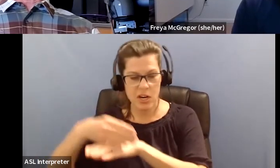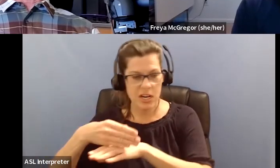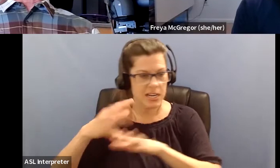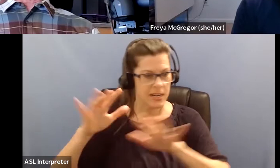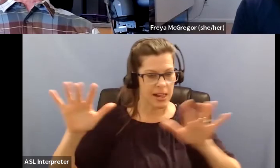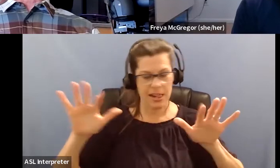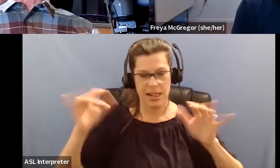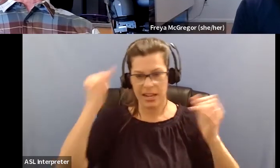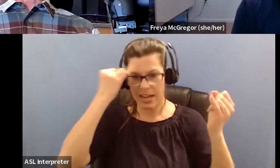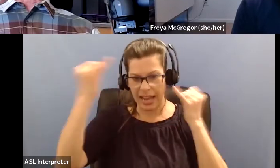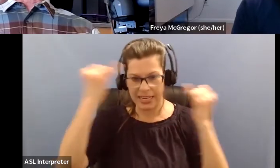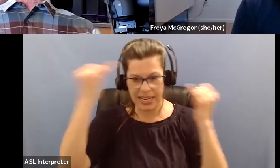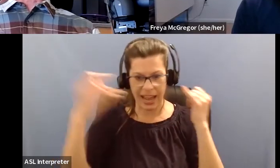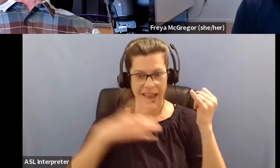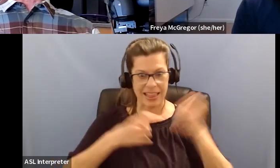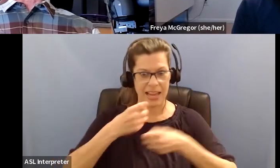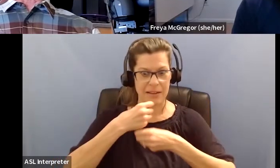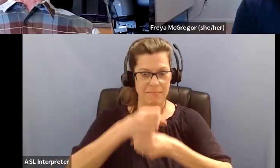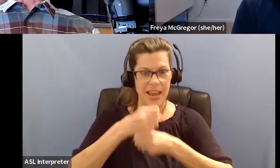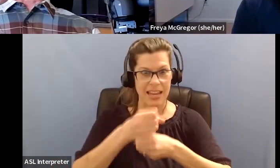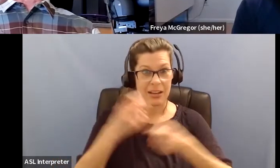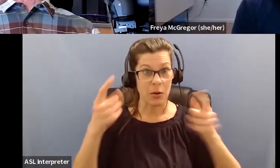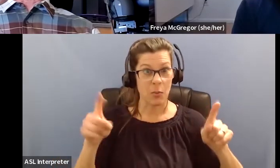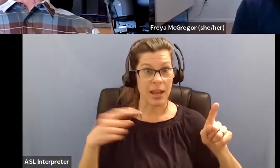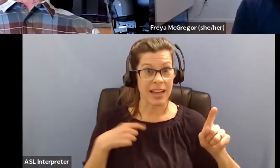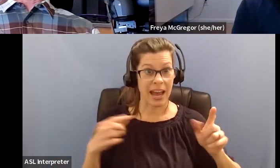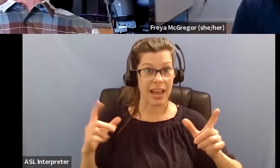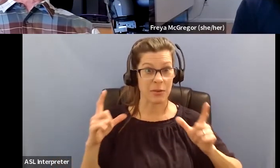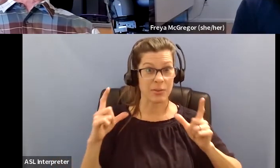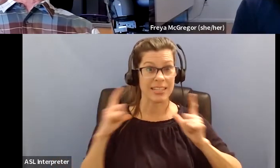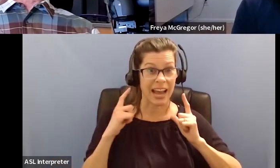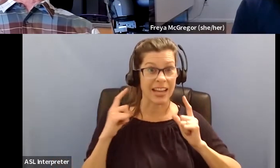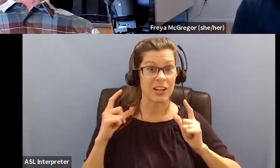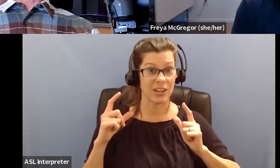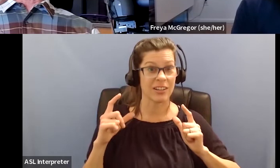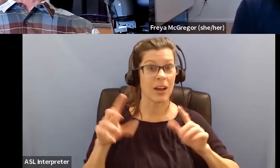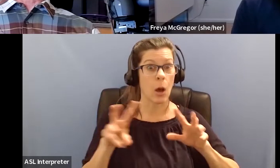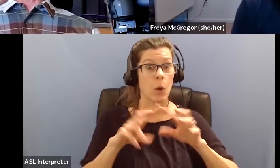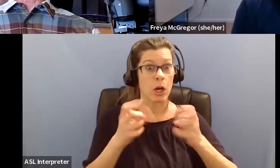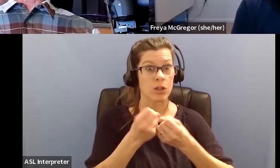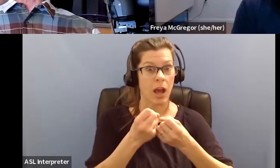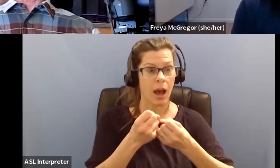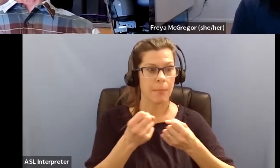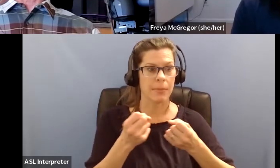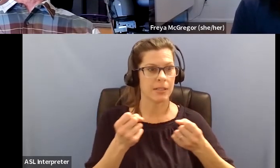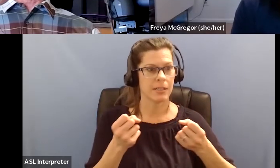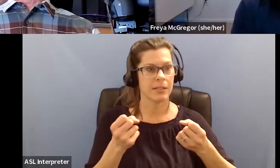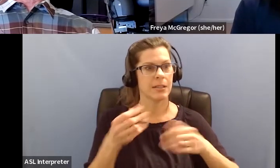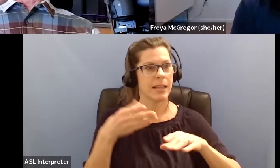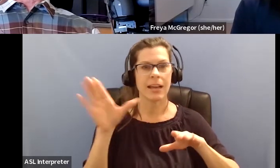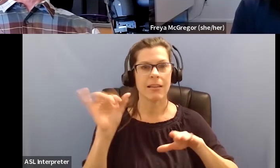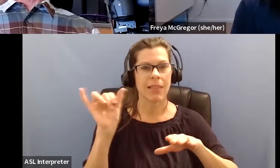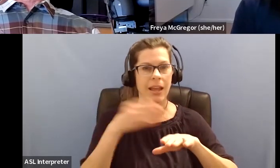give me a little workshop, and you're not going to see me. And it was true. I did way too much in my workshop. So, one of them was building